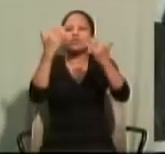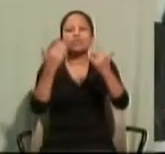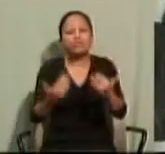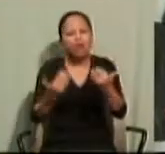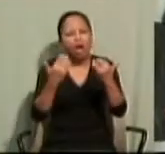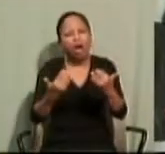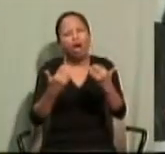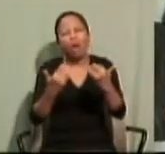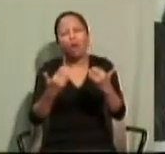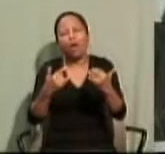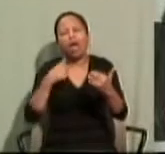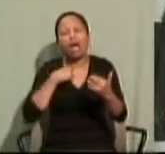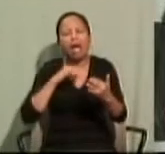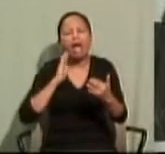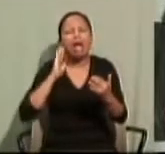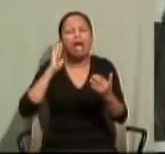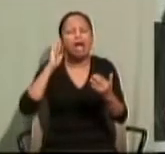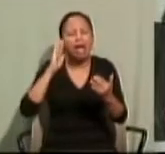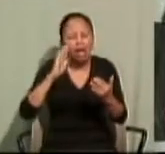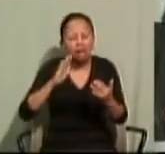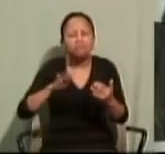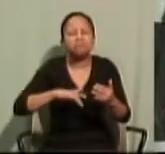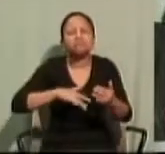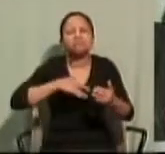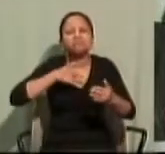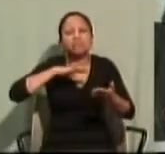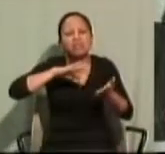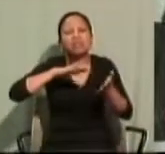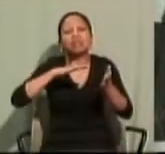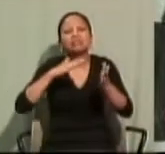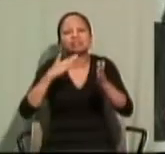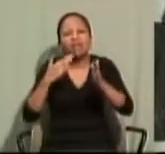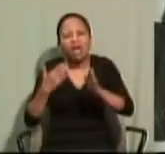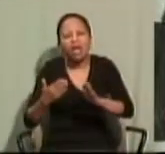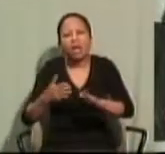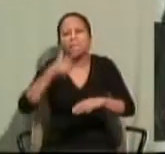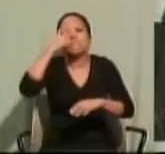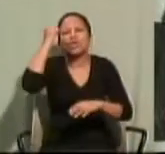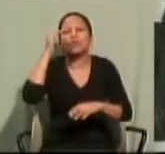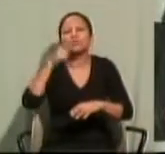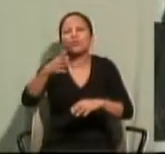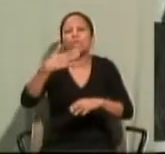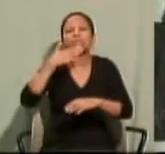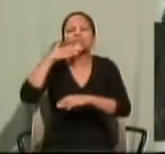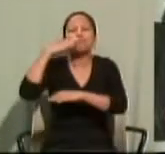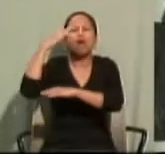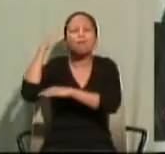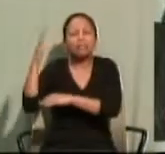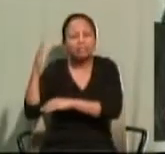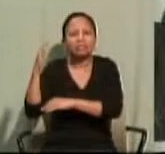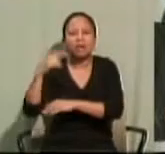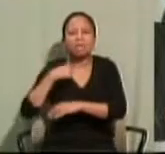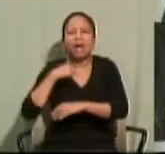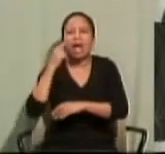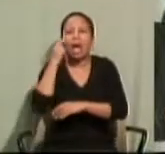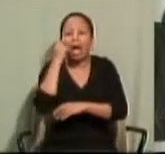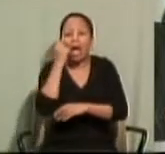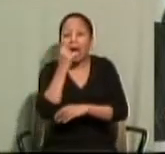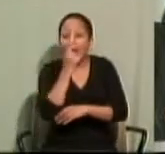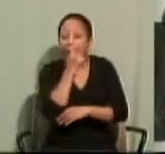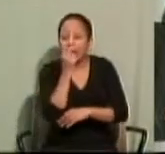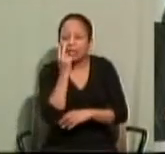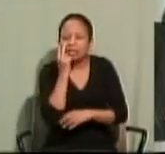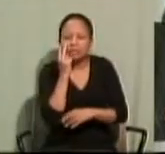servant go in peace, just as you promised, because my eyes have seen the